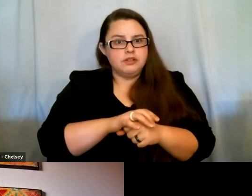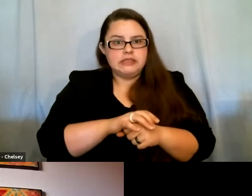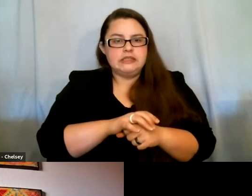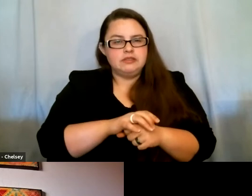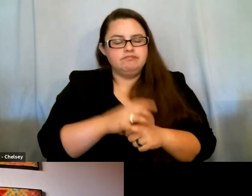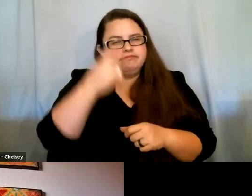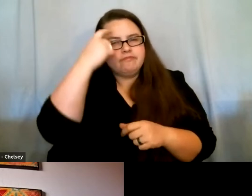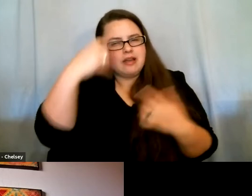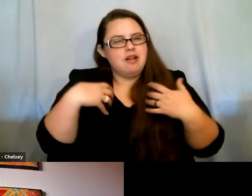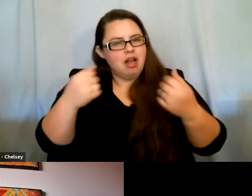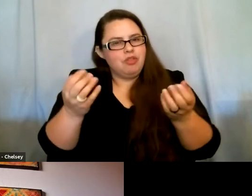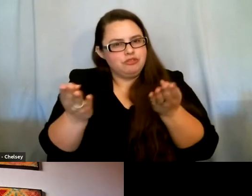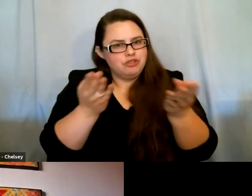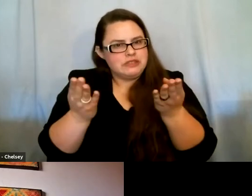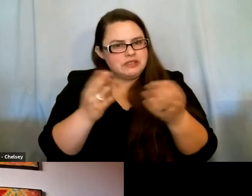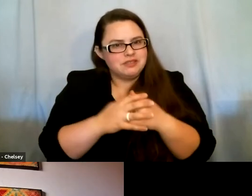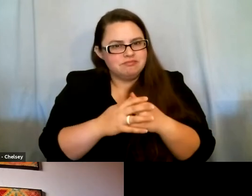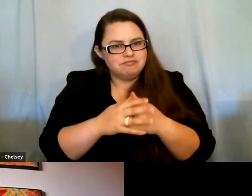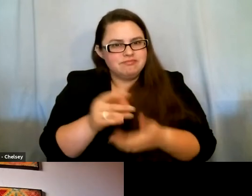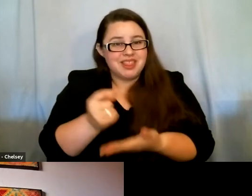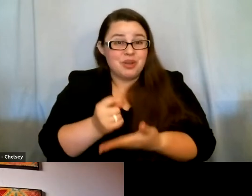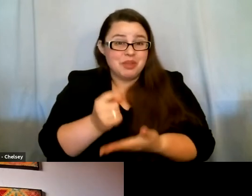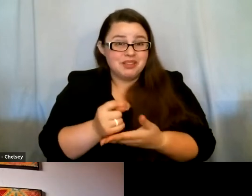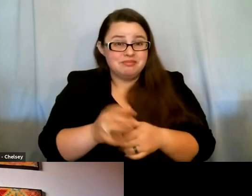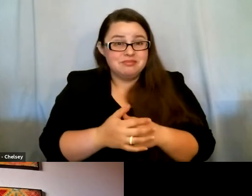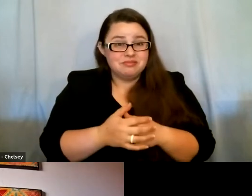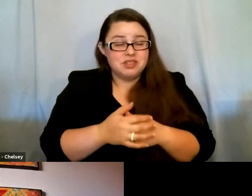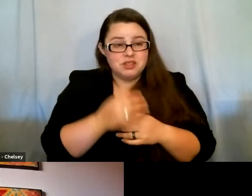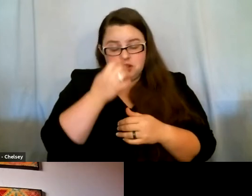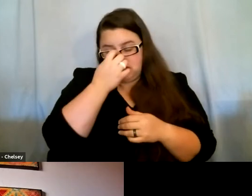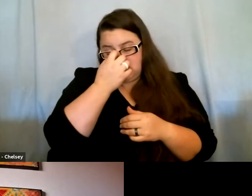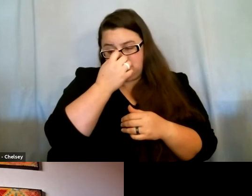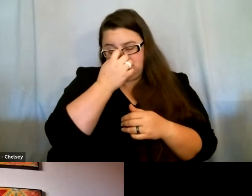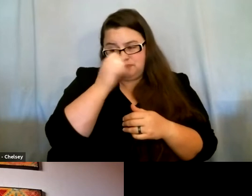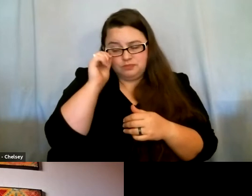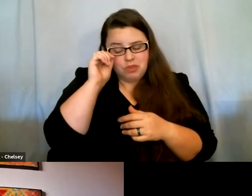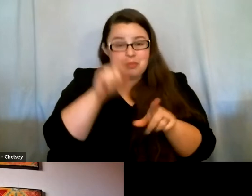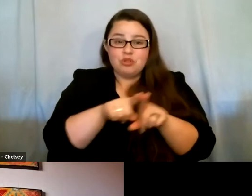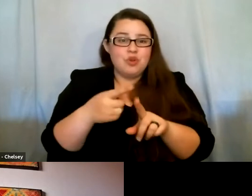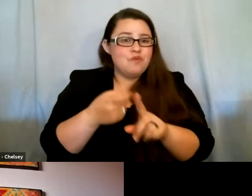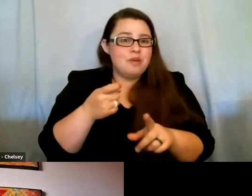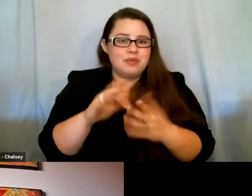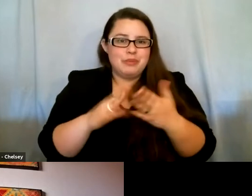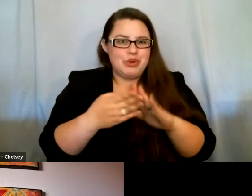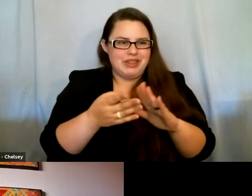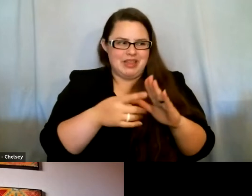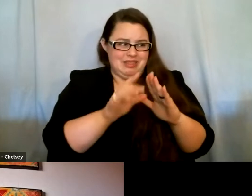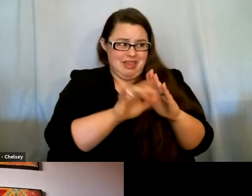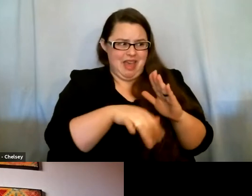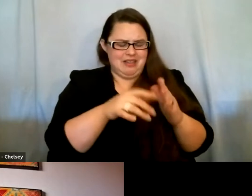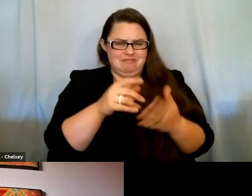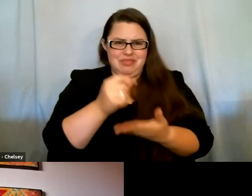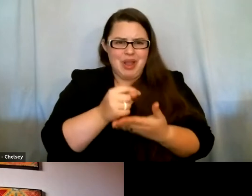services, right? Therapy. But I also, I came from a community where we didn't know what that was and we weren't,